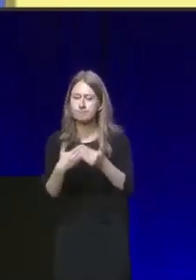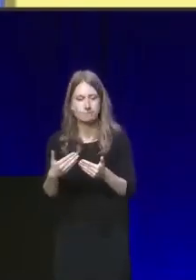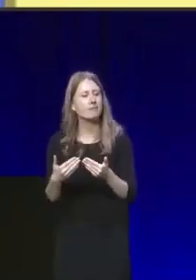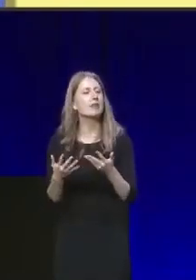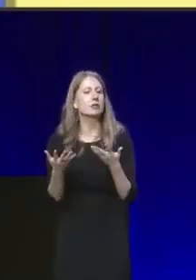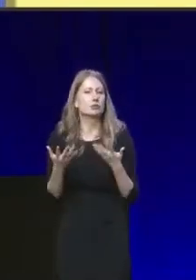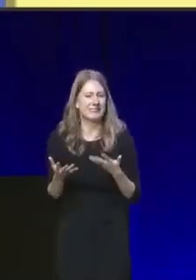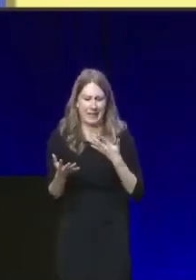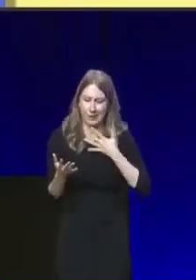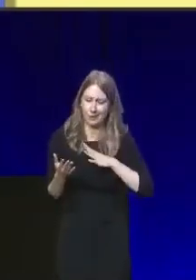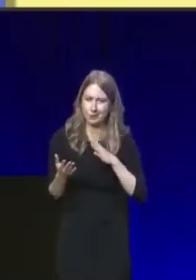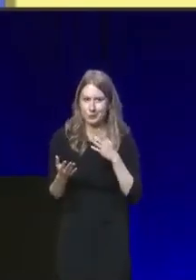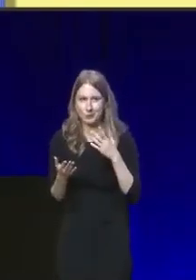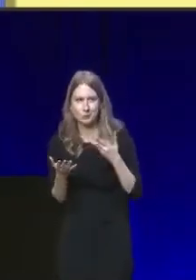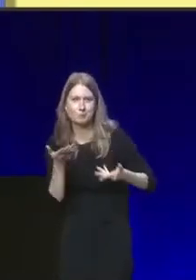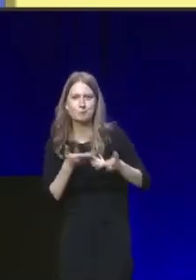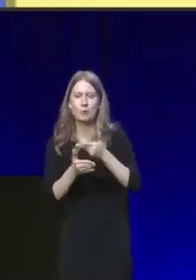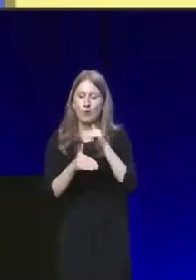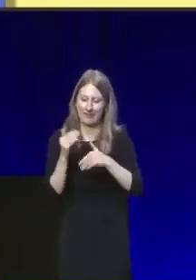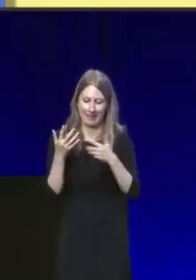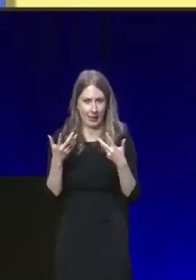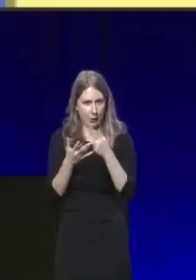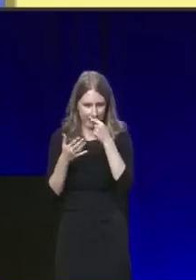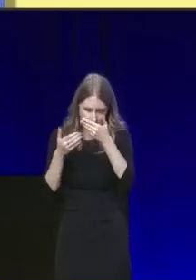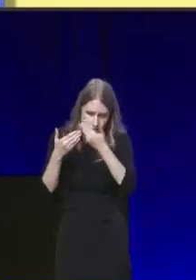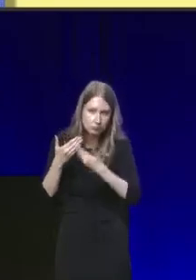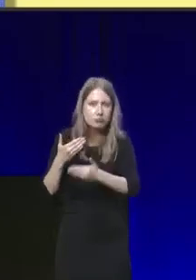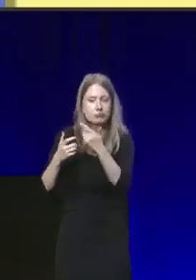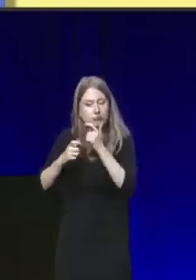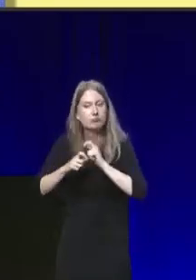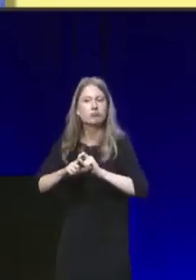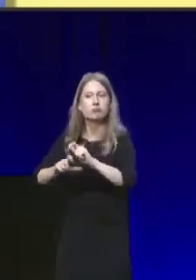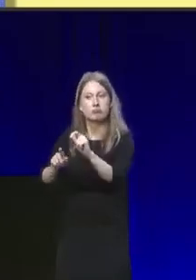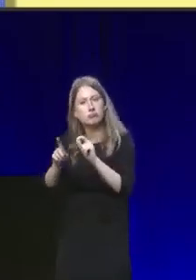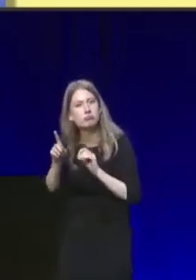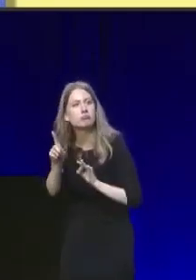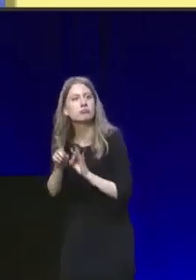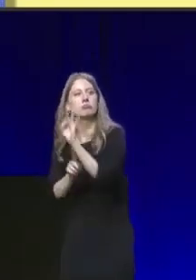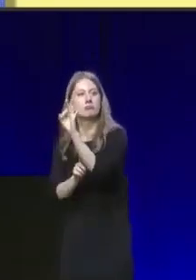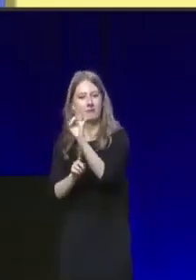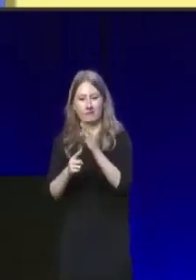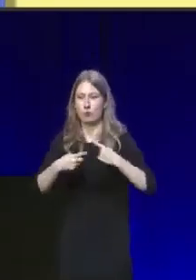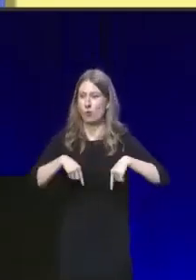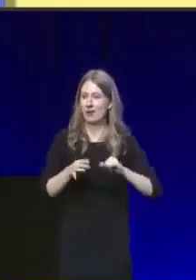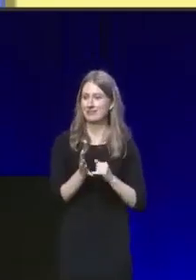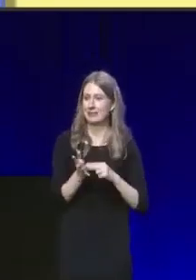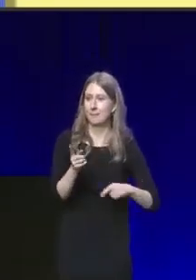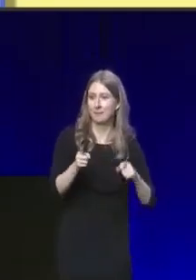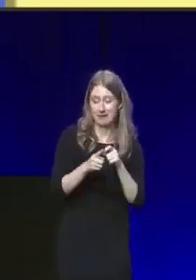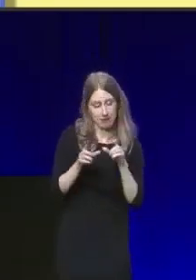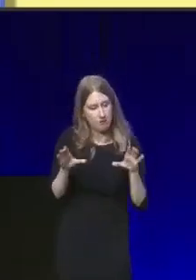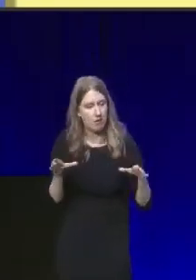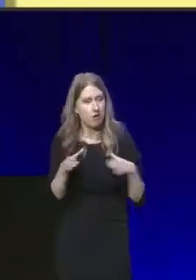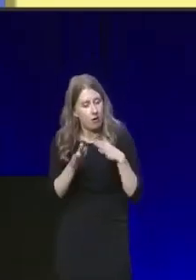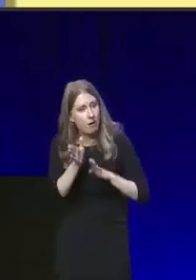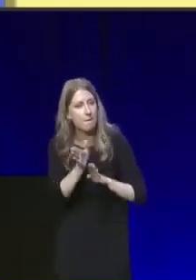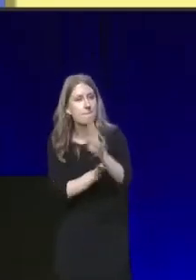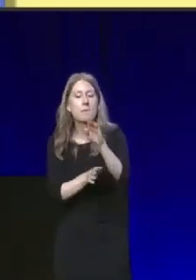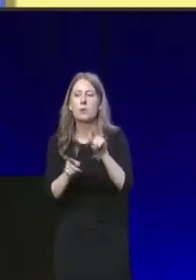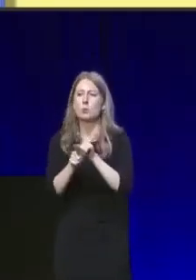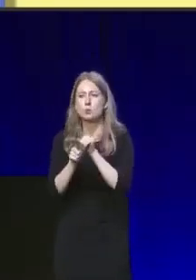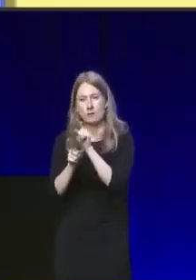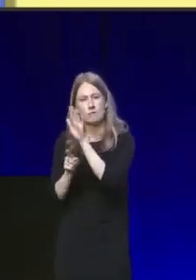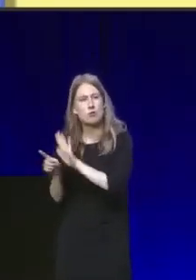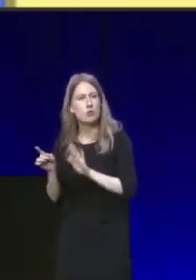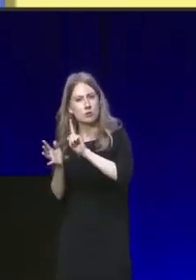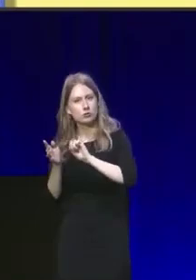forward to a better future. A better future for our party and more importantly, a better future for our country.